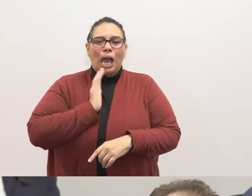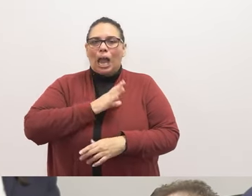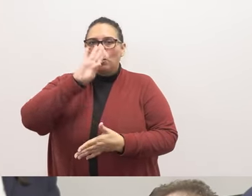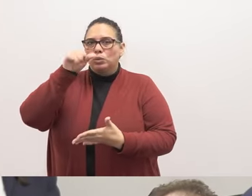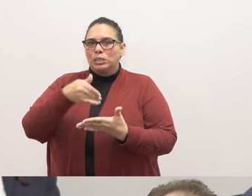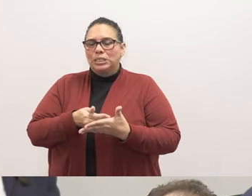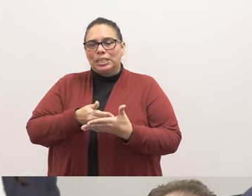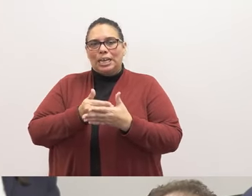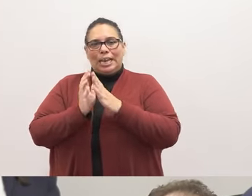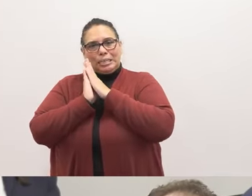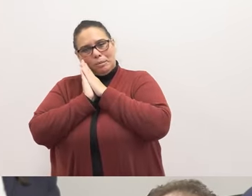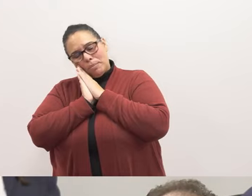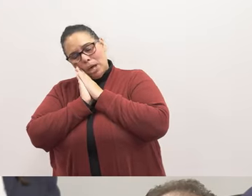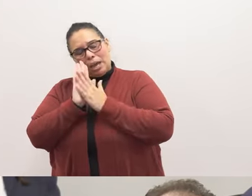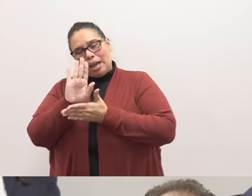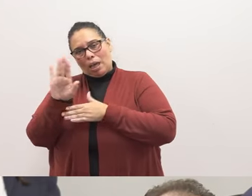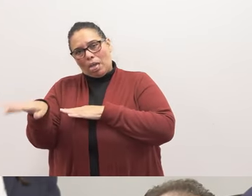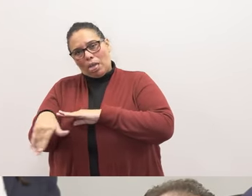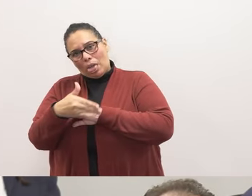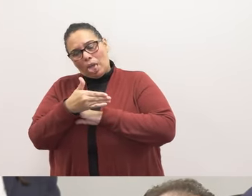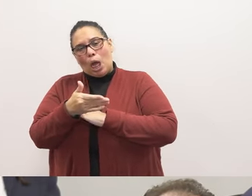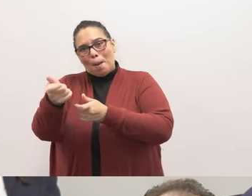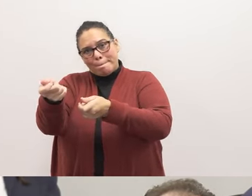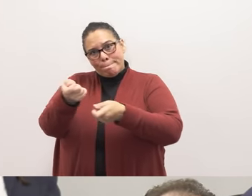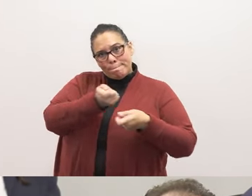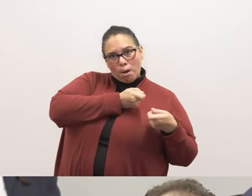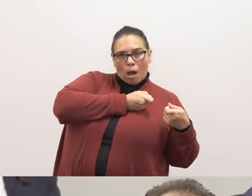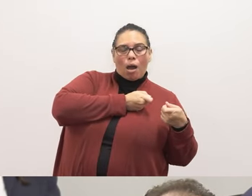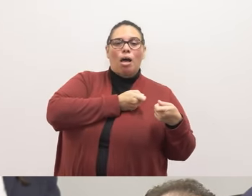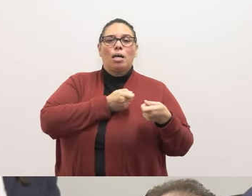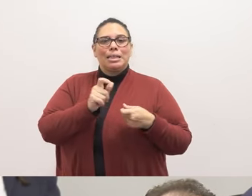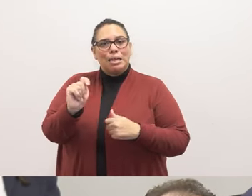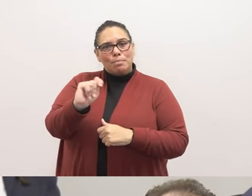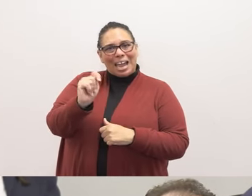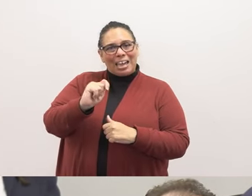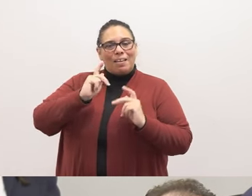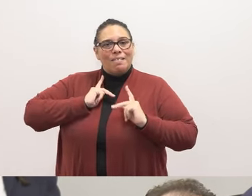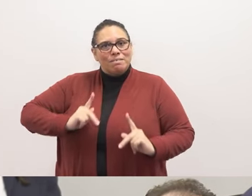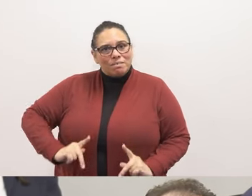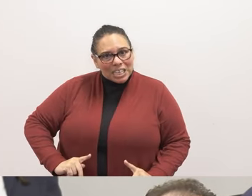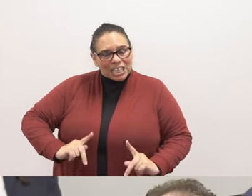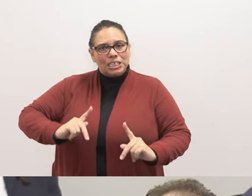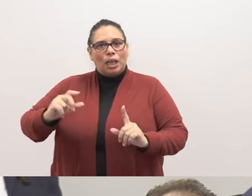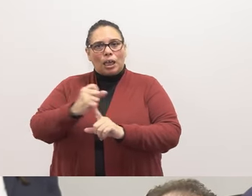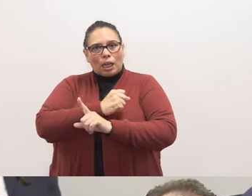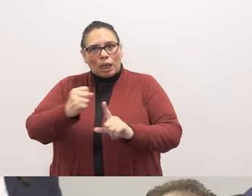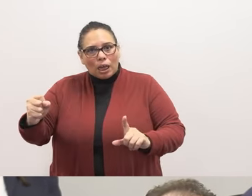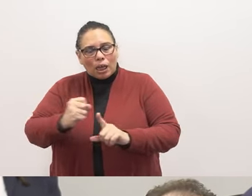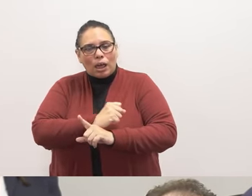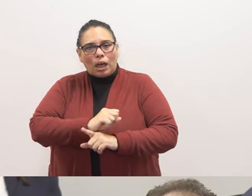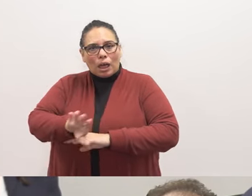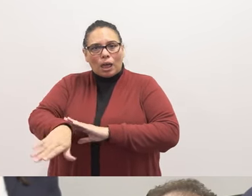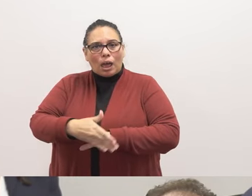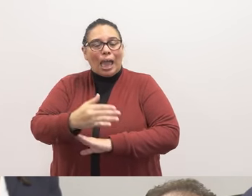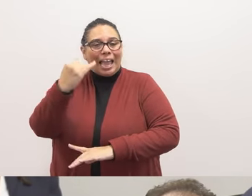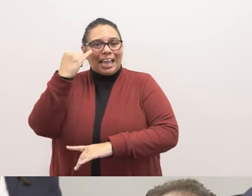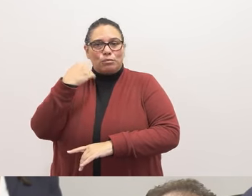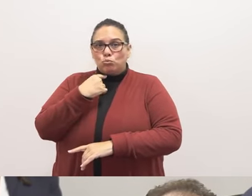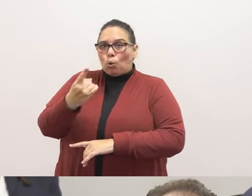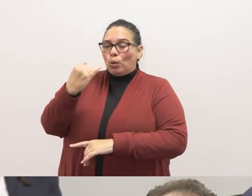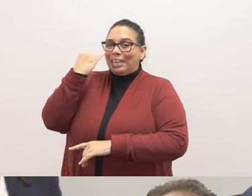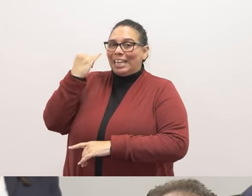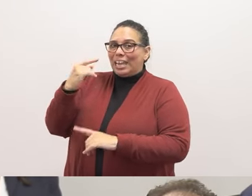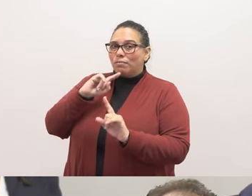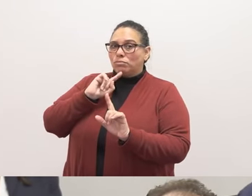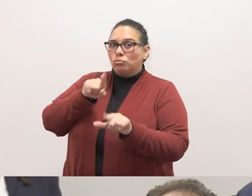pulled from his bunk in the middle of the night by three boys, dragged into the bathroom, and physically assaulted. He was told that if he reported this to